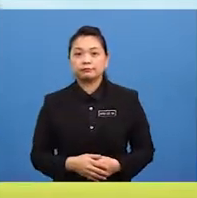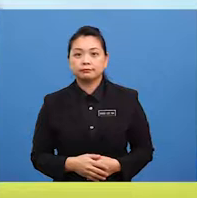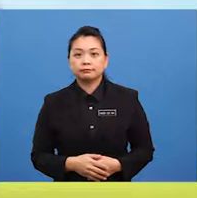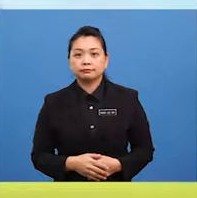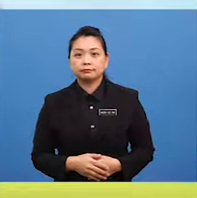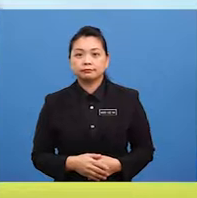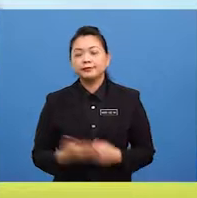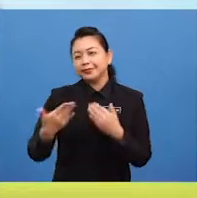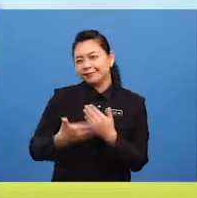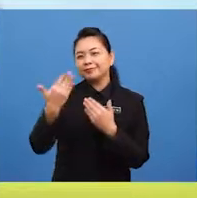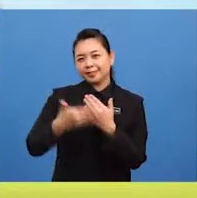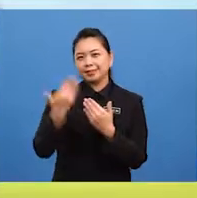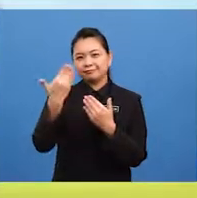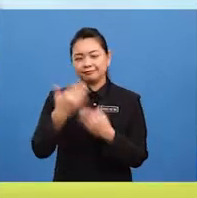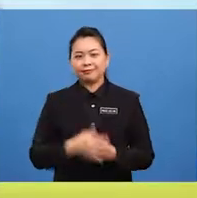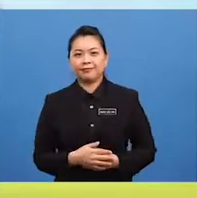Easy.